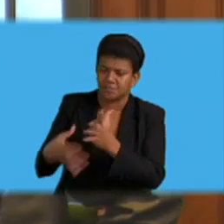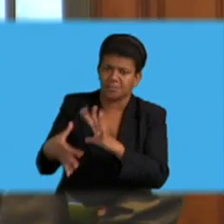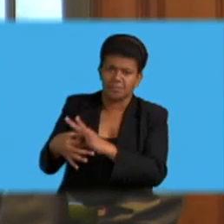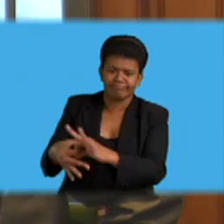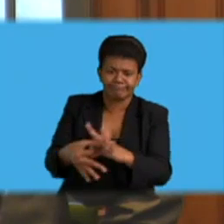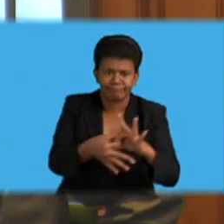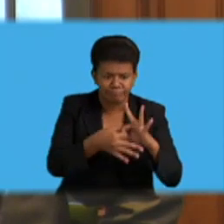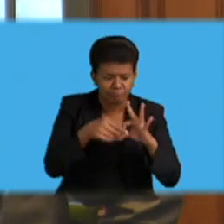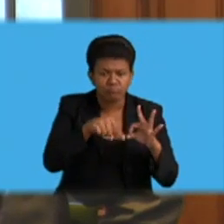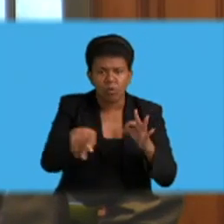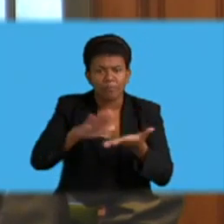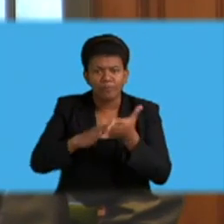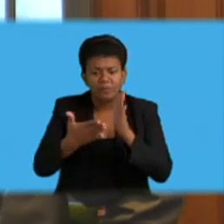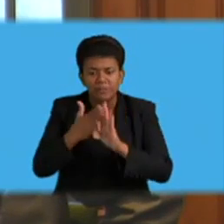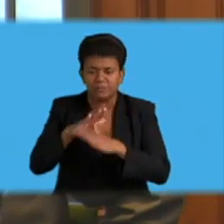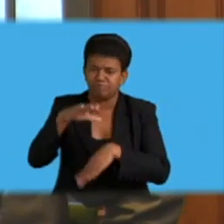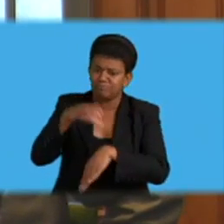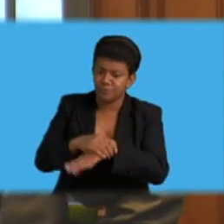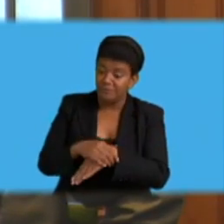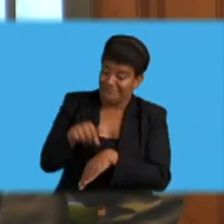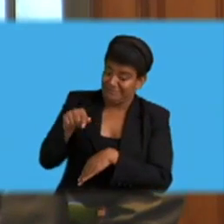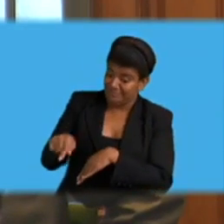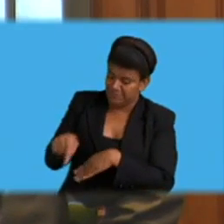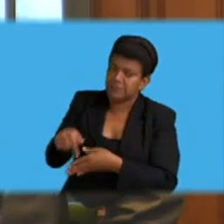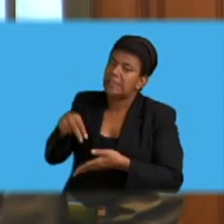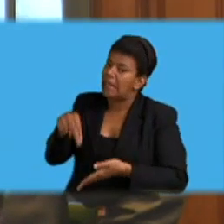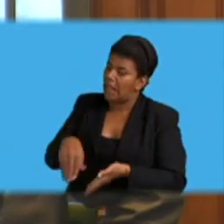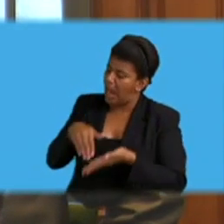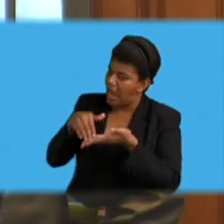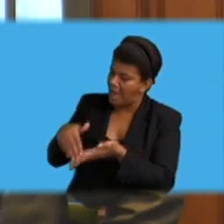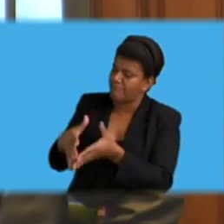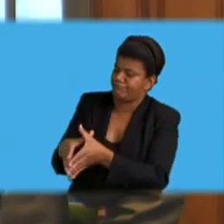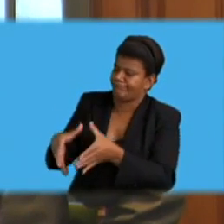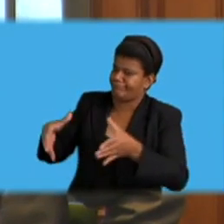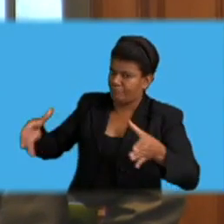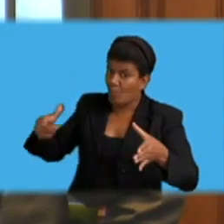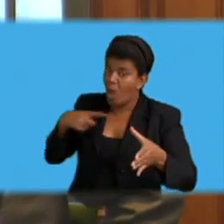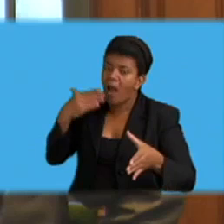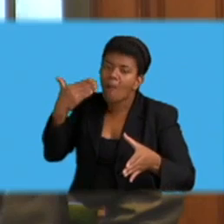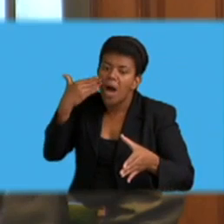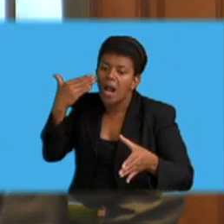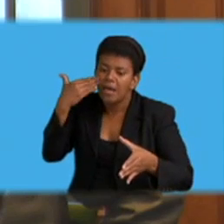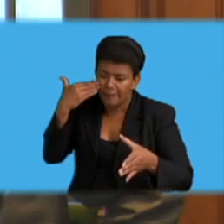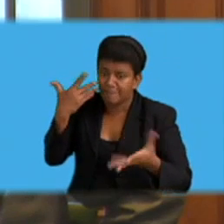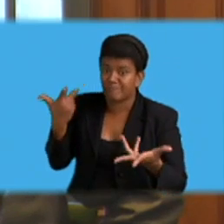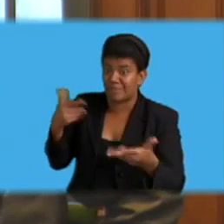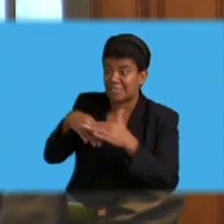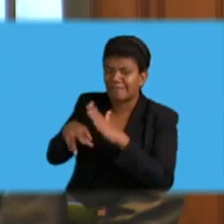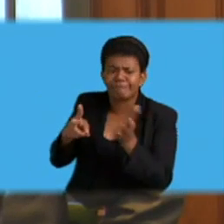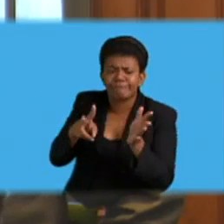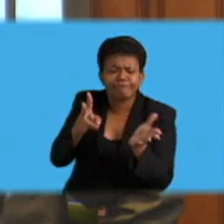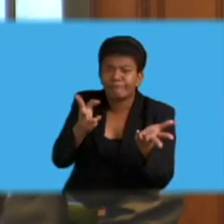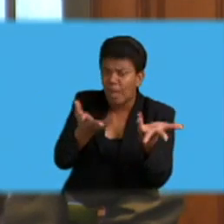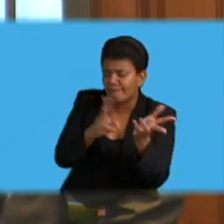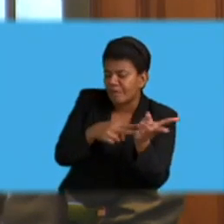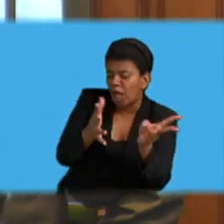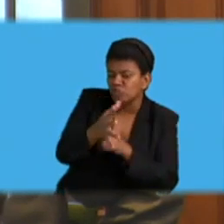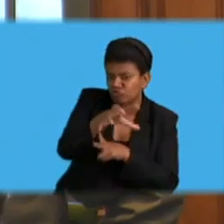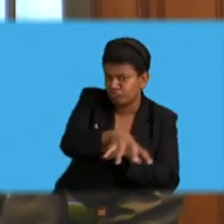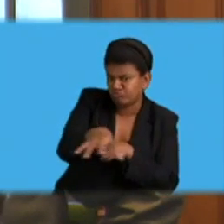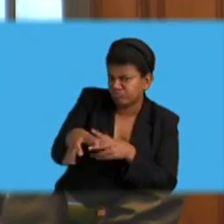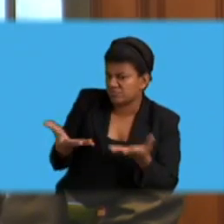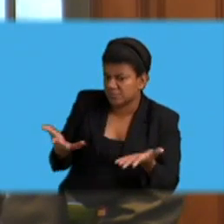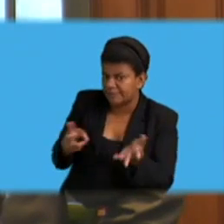and all that. It has created awareness into the rural community. And there is also an increase